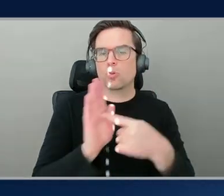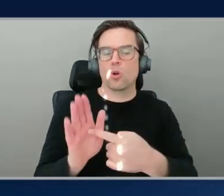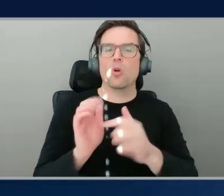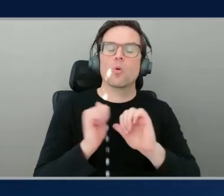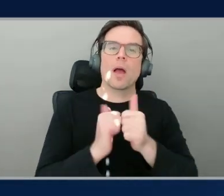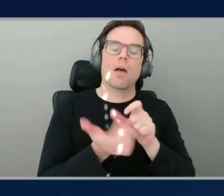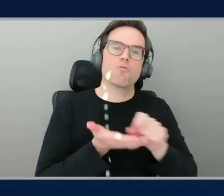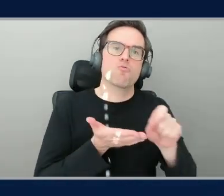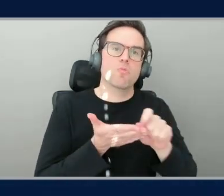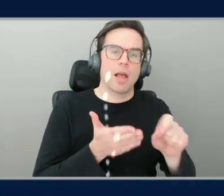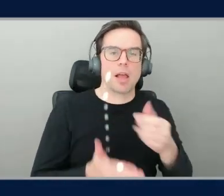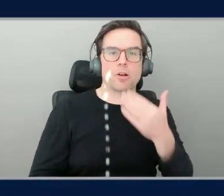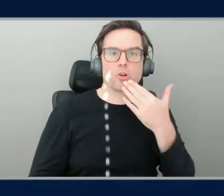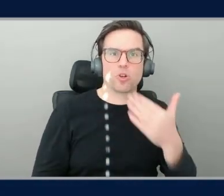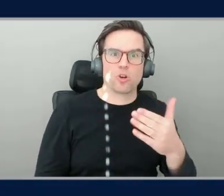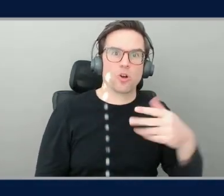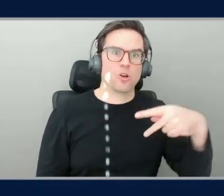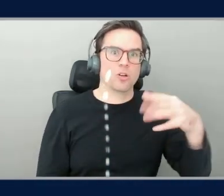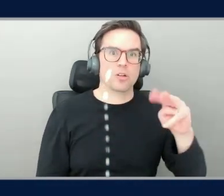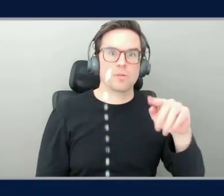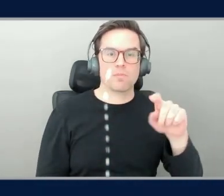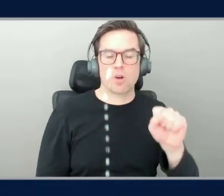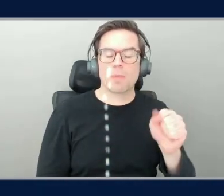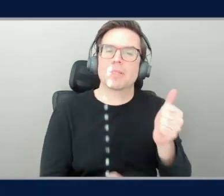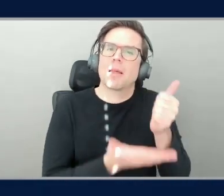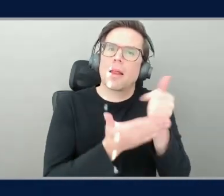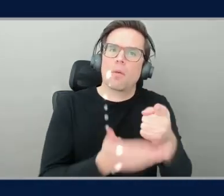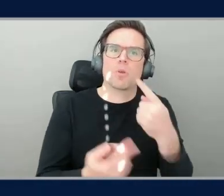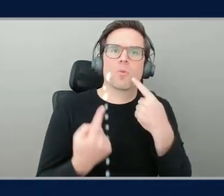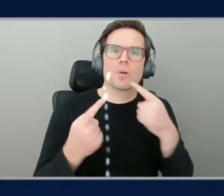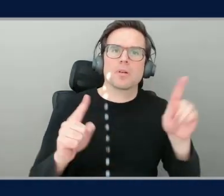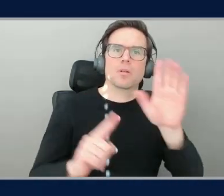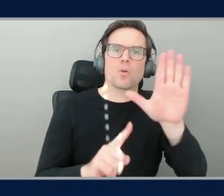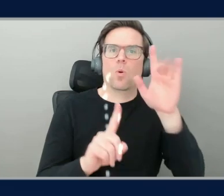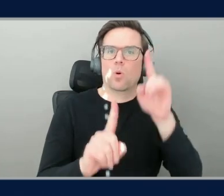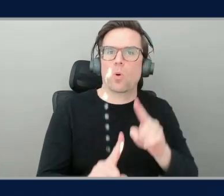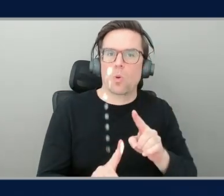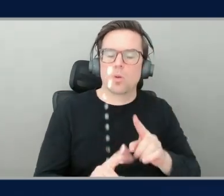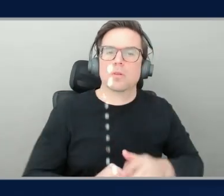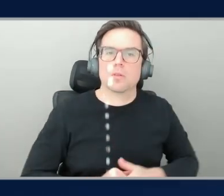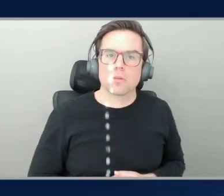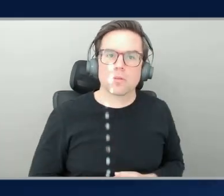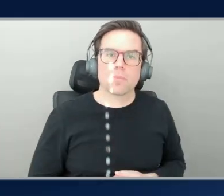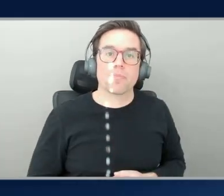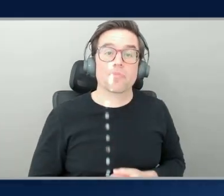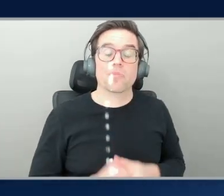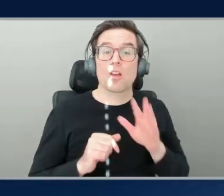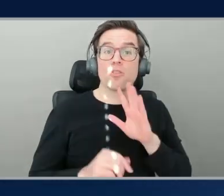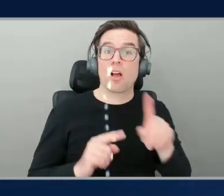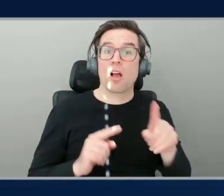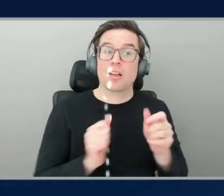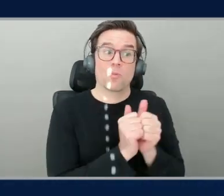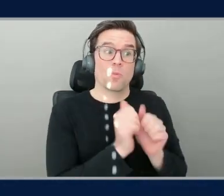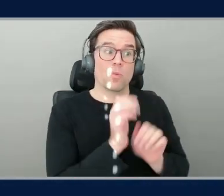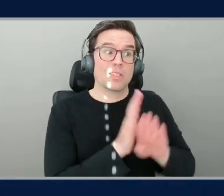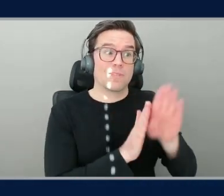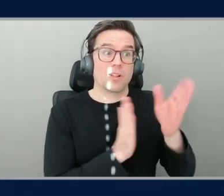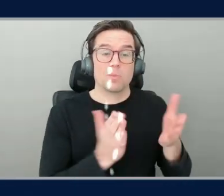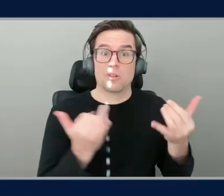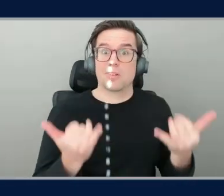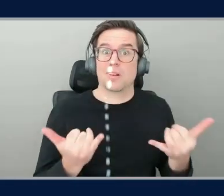As I've been speaking to developers lately, one thing that we're really, it's becoming very, very clear is that the skill of